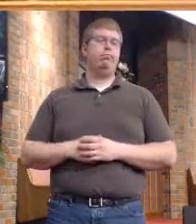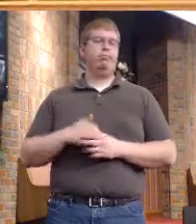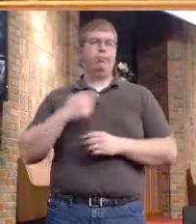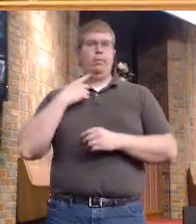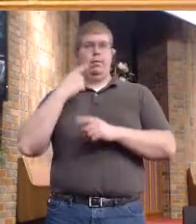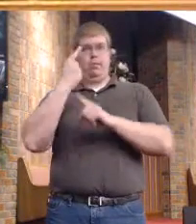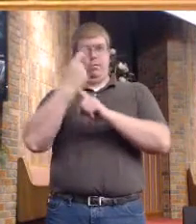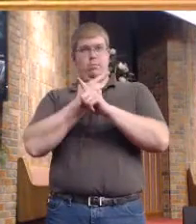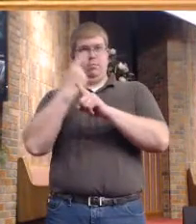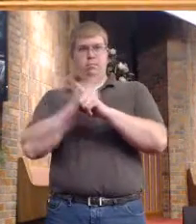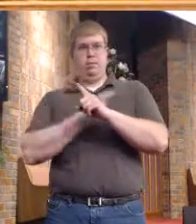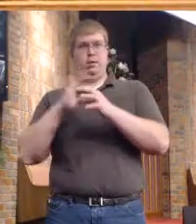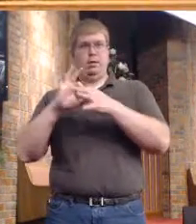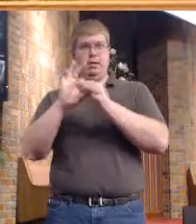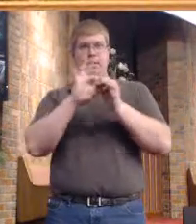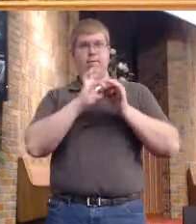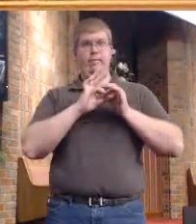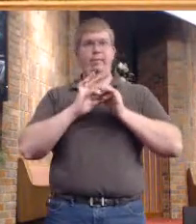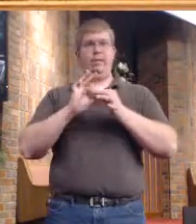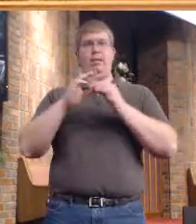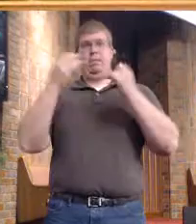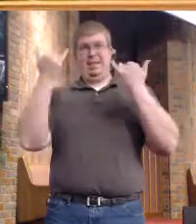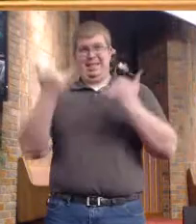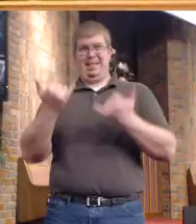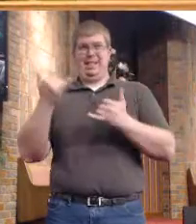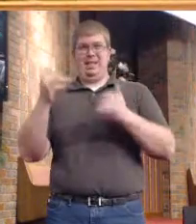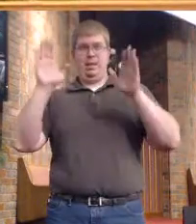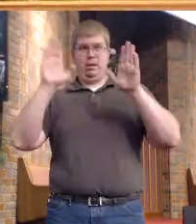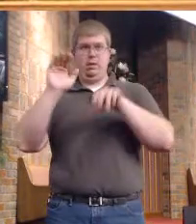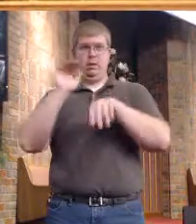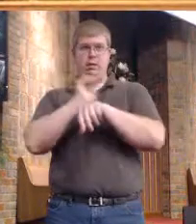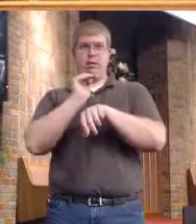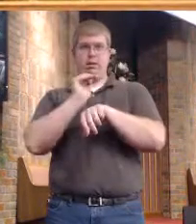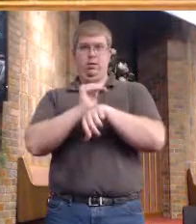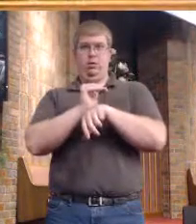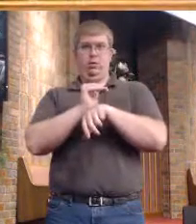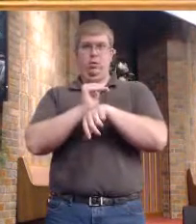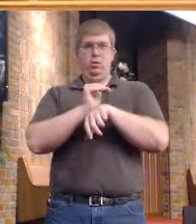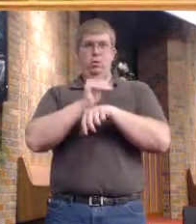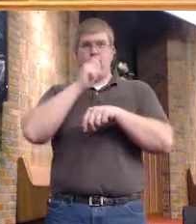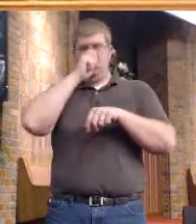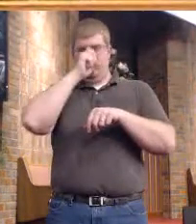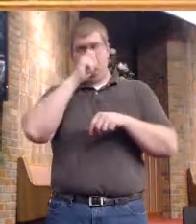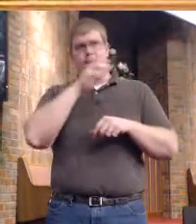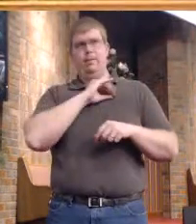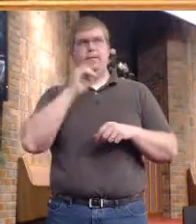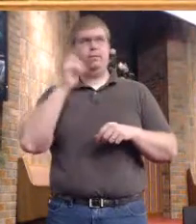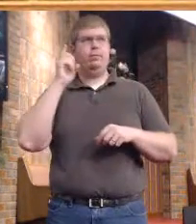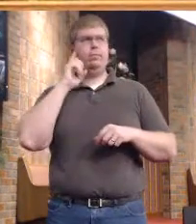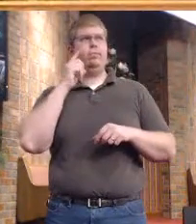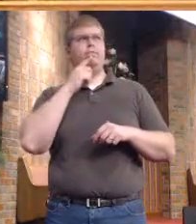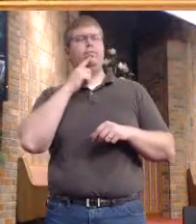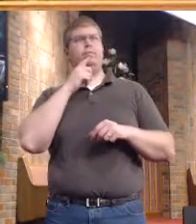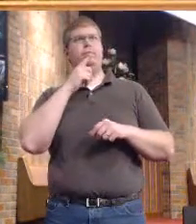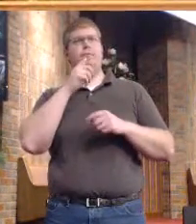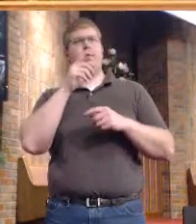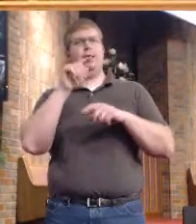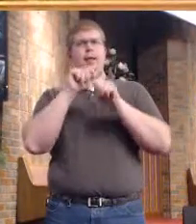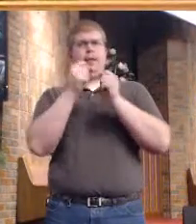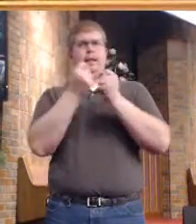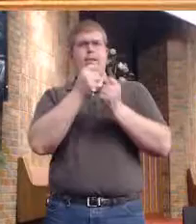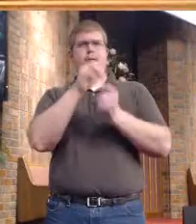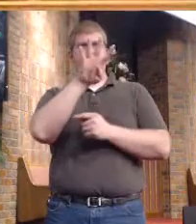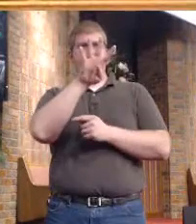Teams 4, service teams 4 and 6 are responsible for setting up, hosting, and then cleaning up, and the